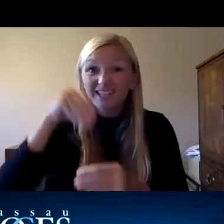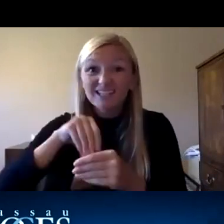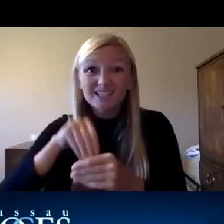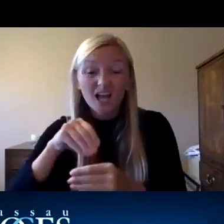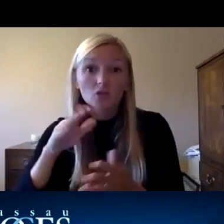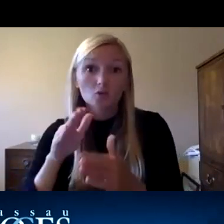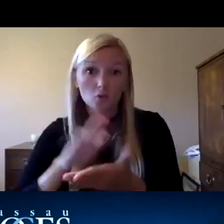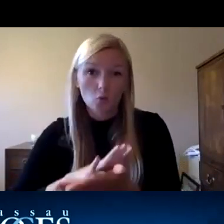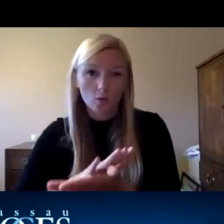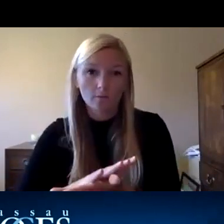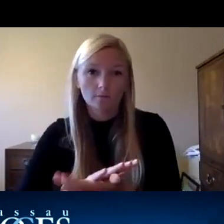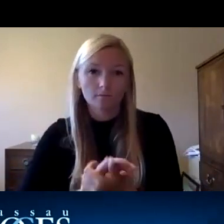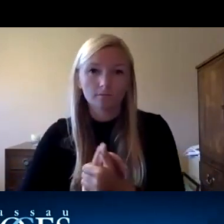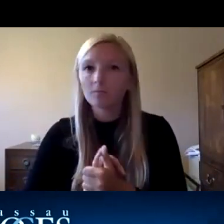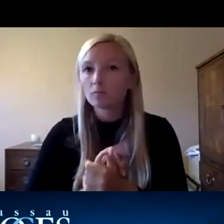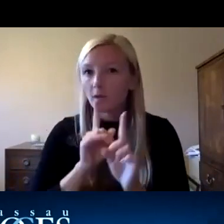does that answer your question